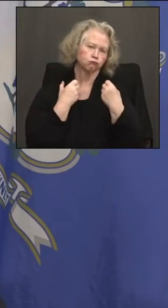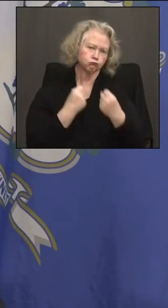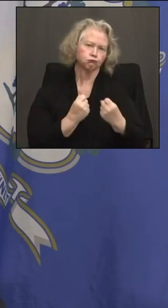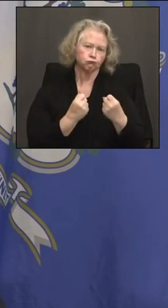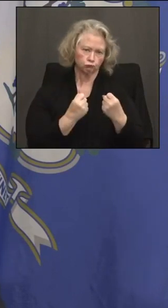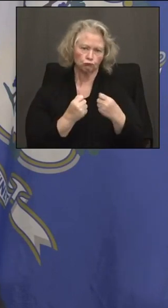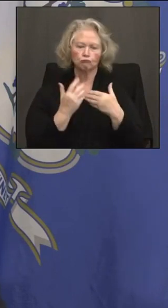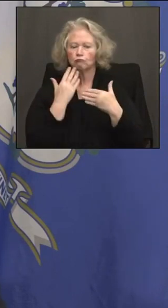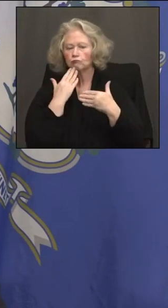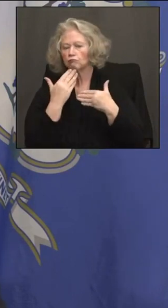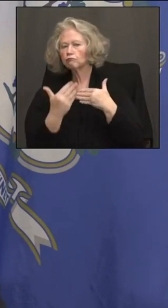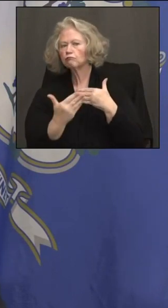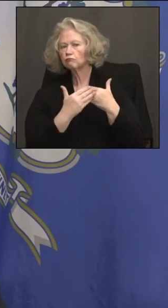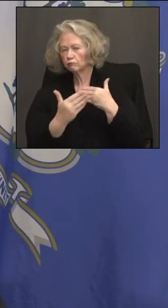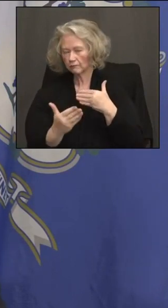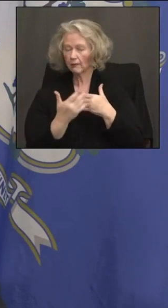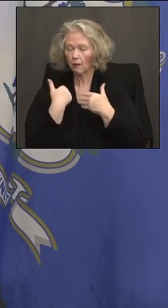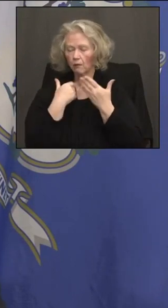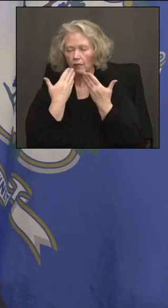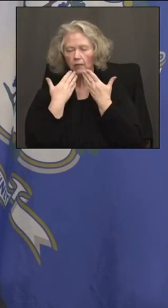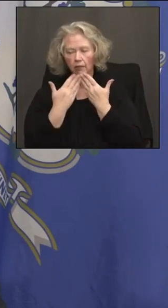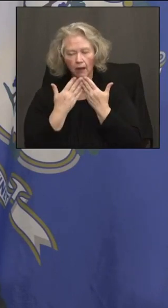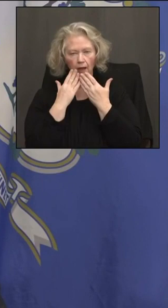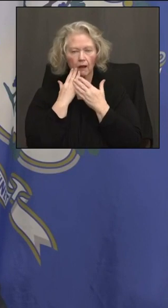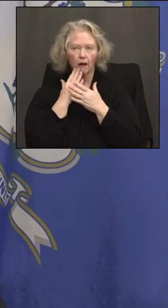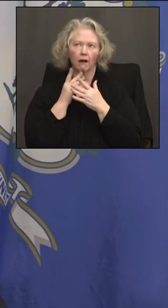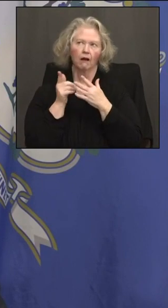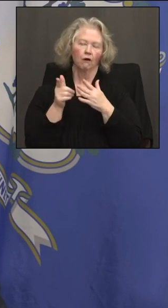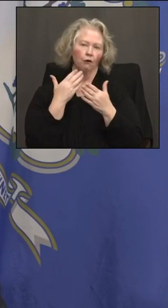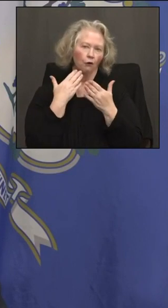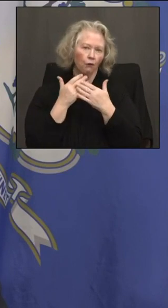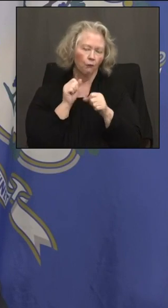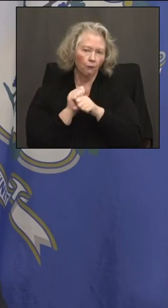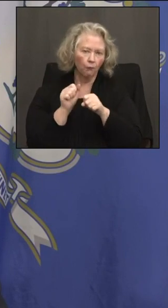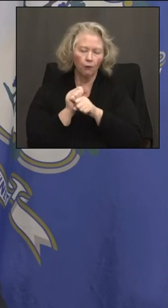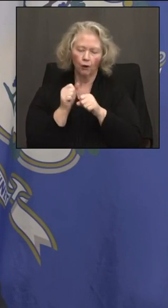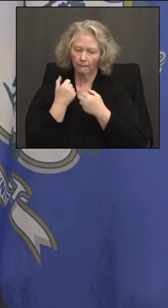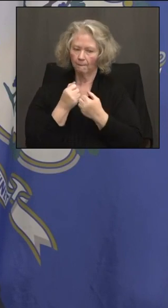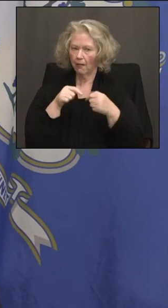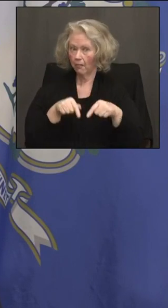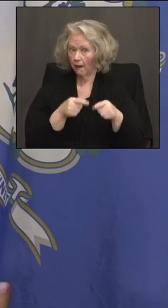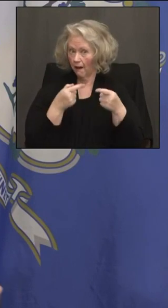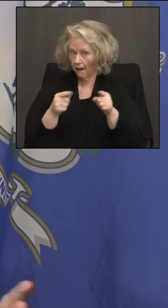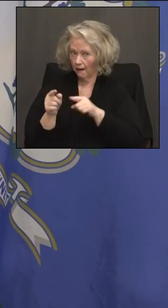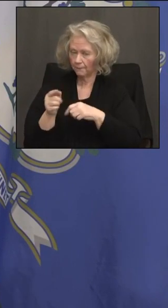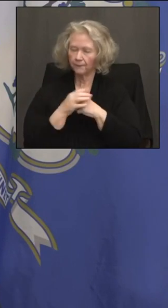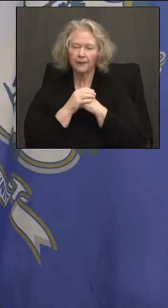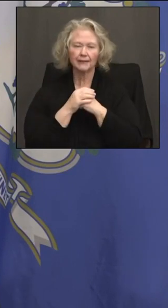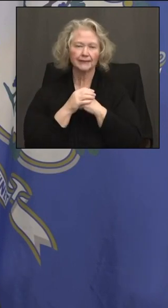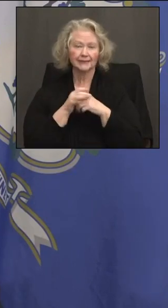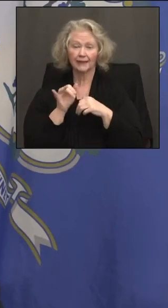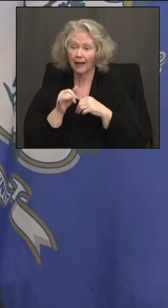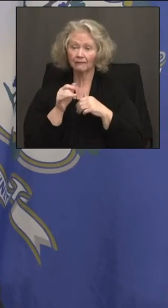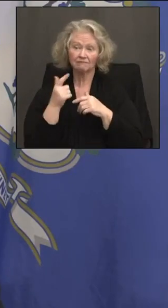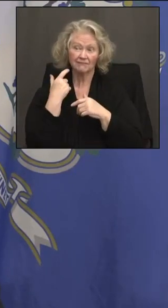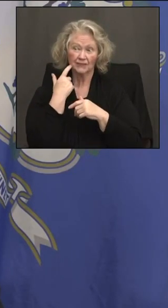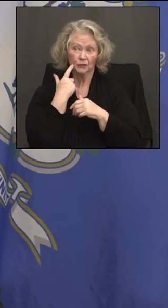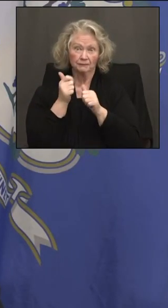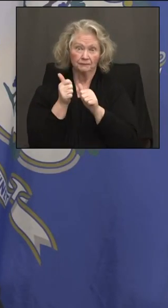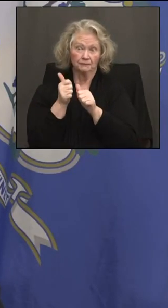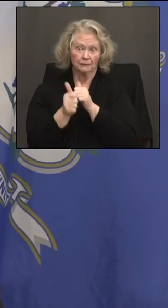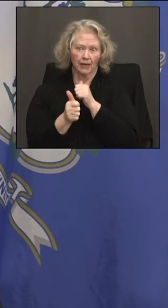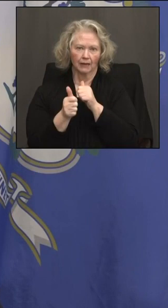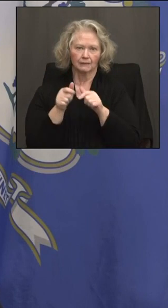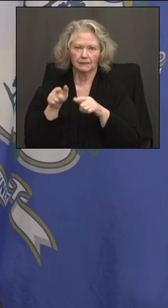the foreseeable future. I really want to thank their good efforts and others making this happen. And it just passed unanimously in the Finance